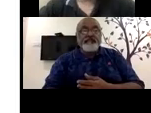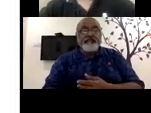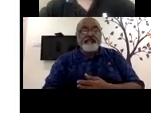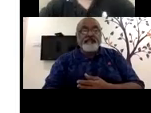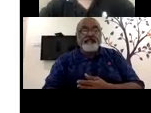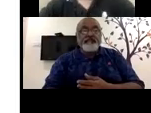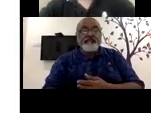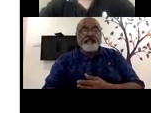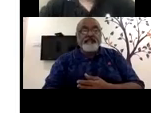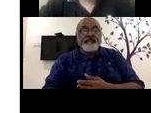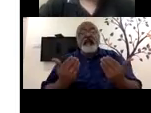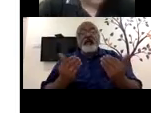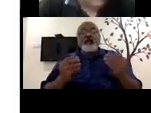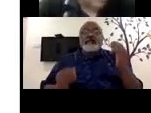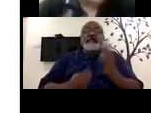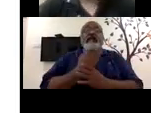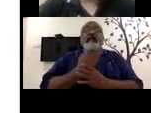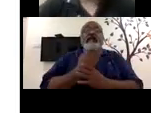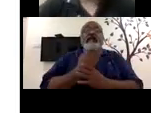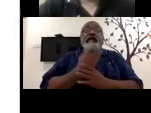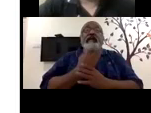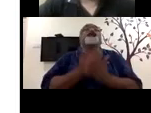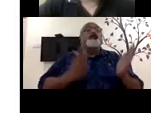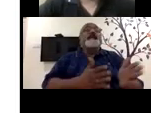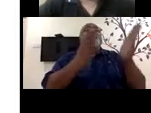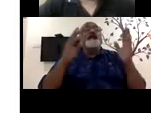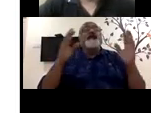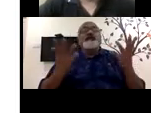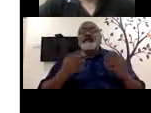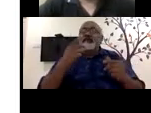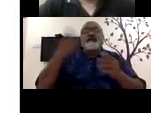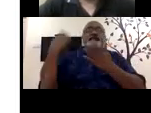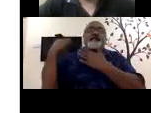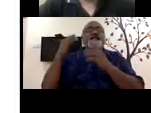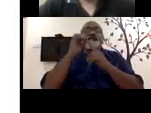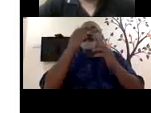Okay. Now, what are the emerging models